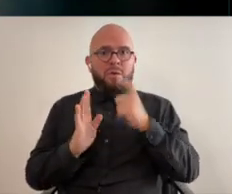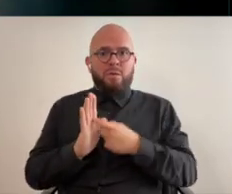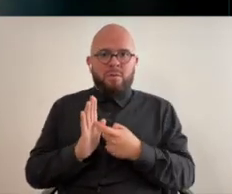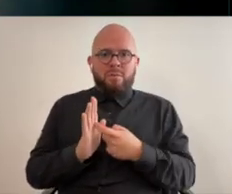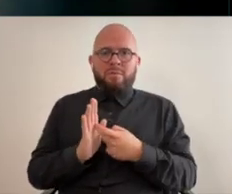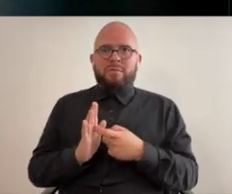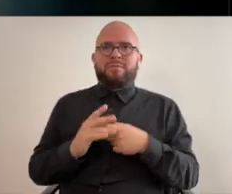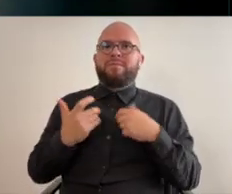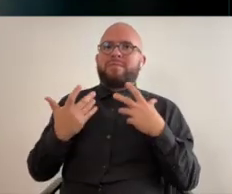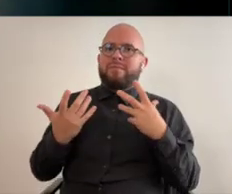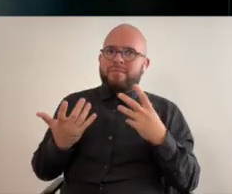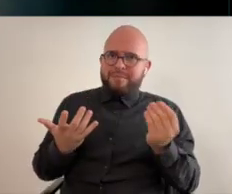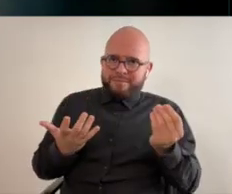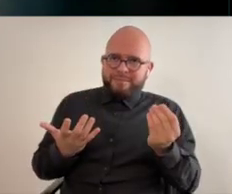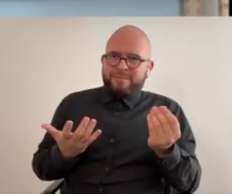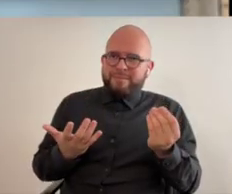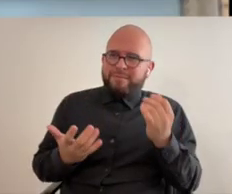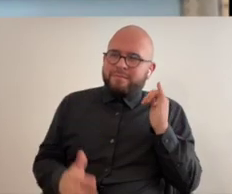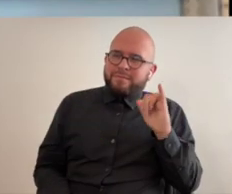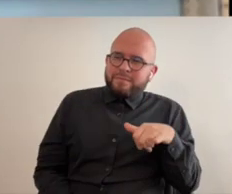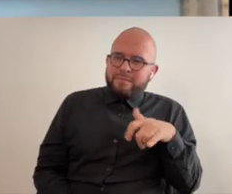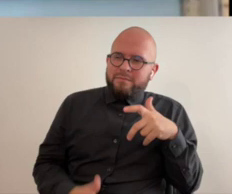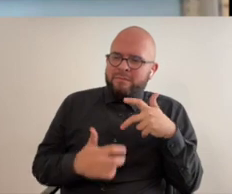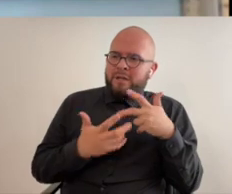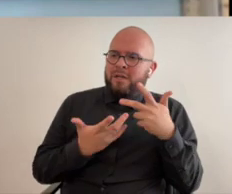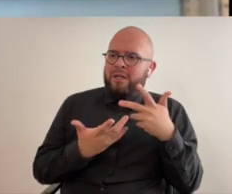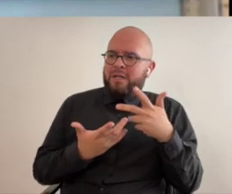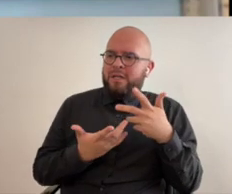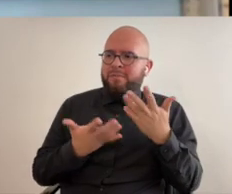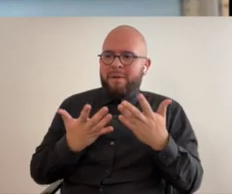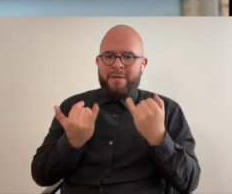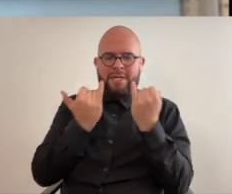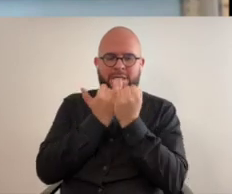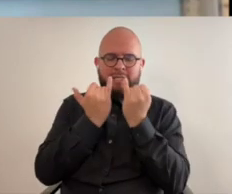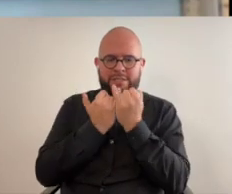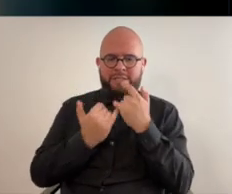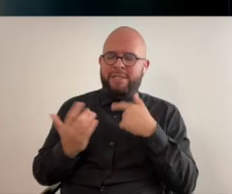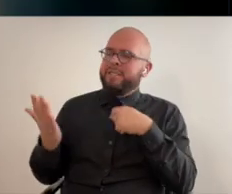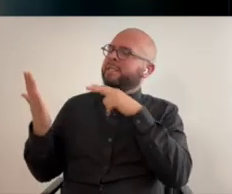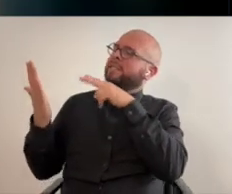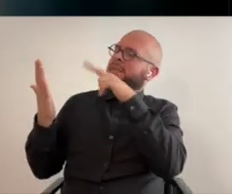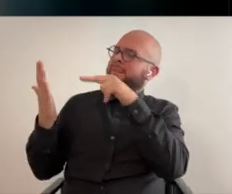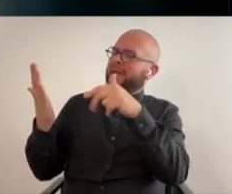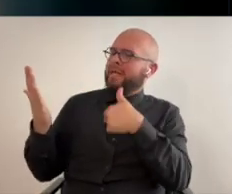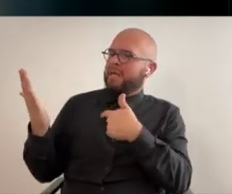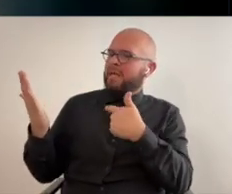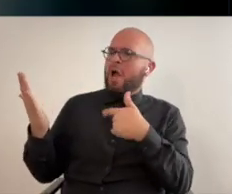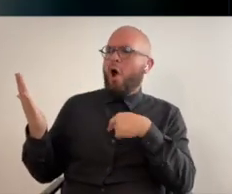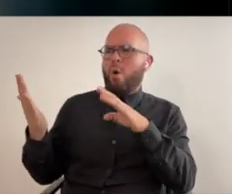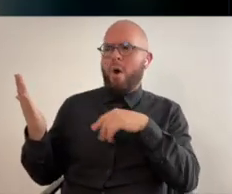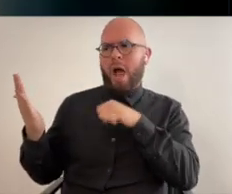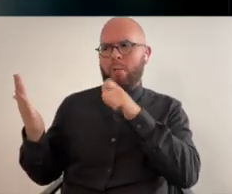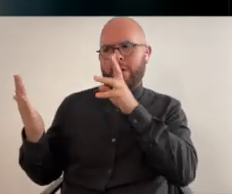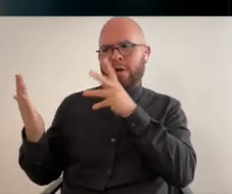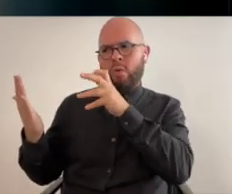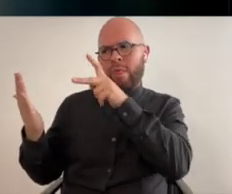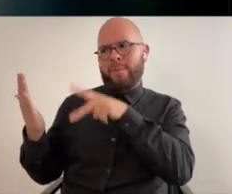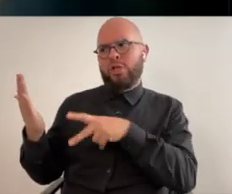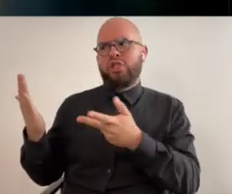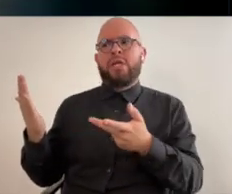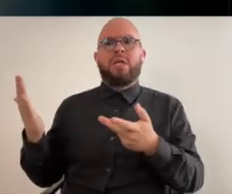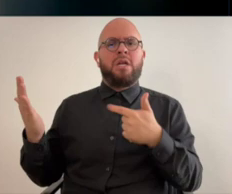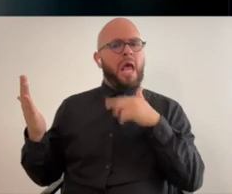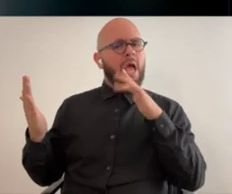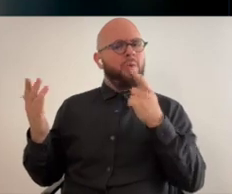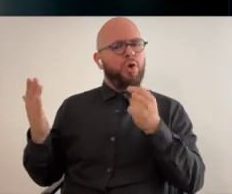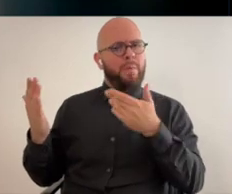aids so people don't notice and the thing about that is you can always say to yourself when you look at a painting like that oh i wouldn't